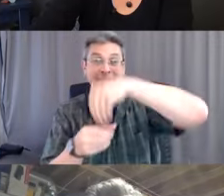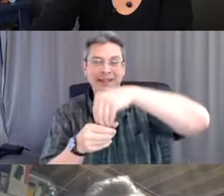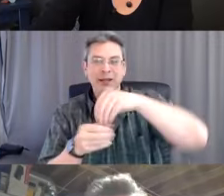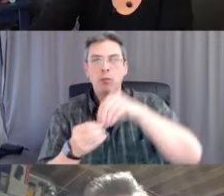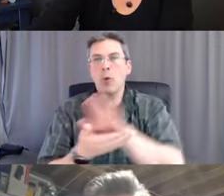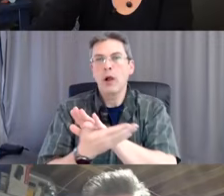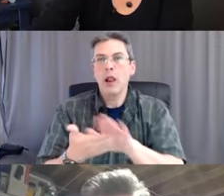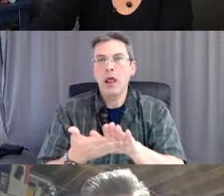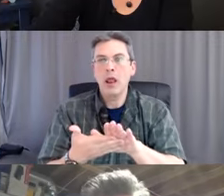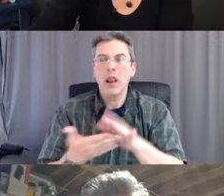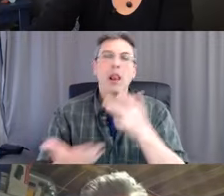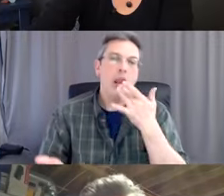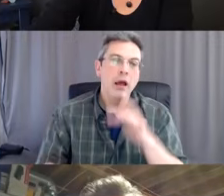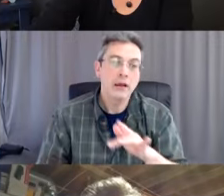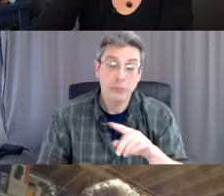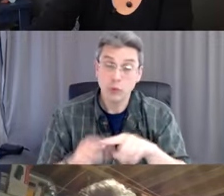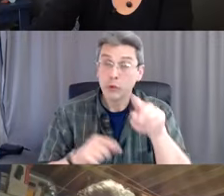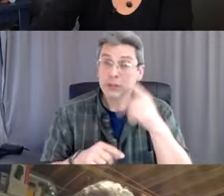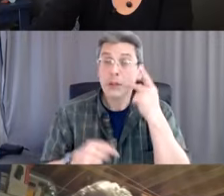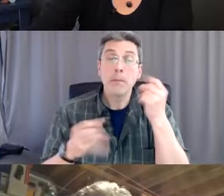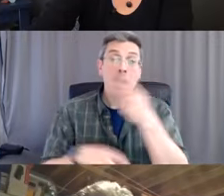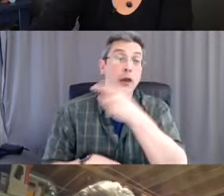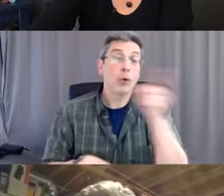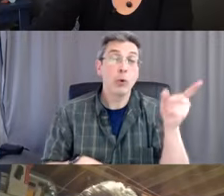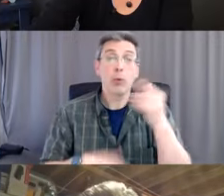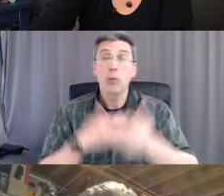And you'll see lots of people don't do that properly, sadly.